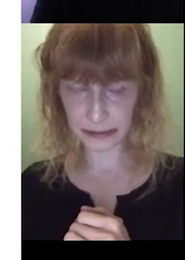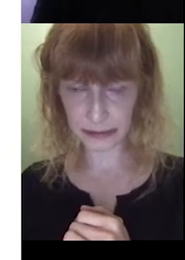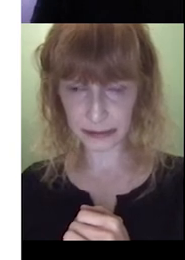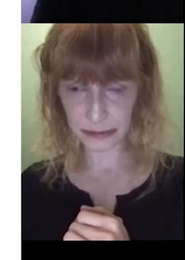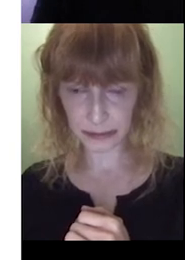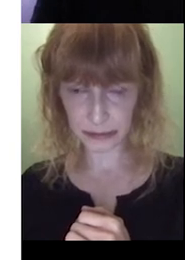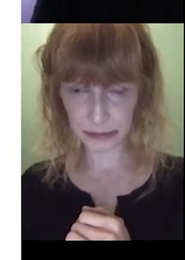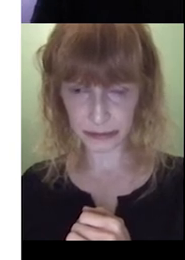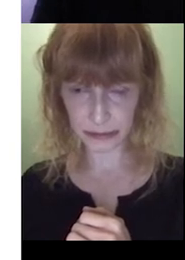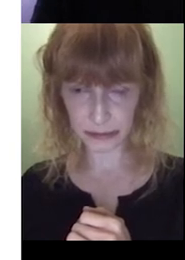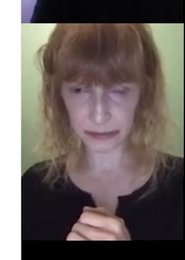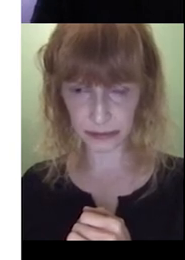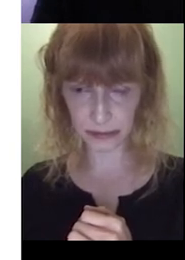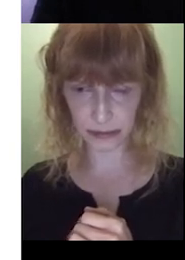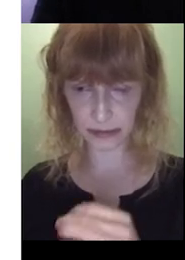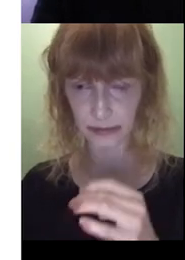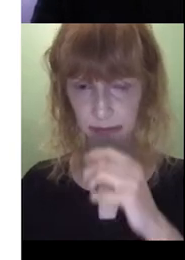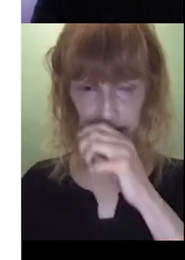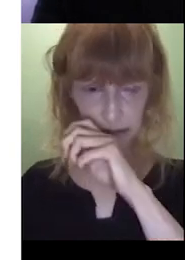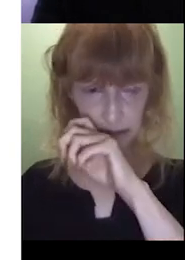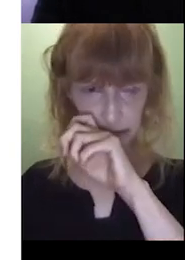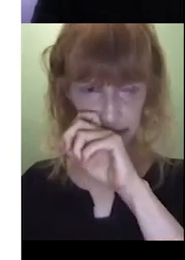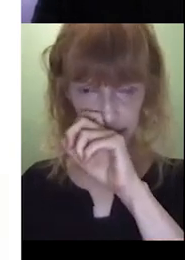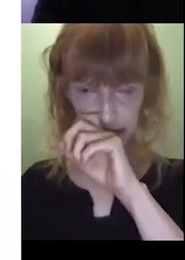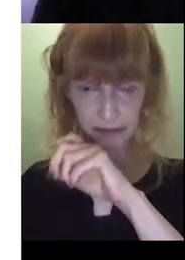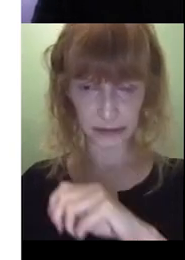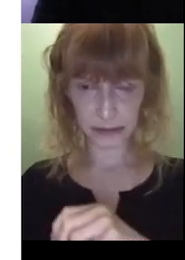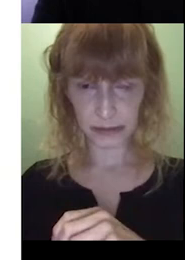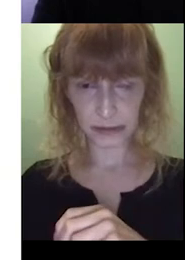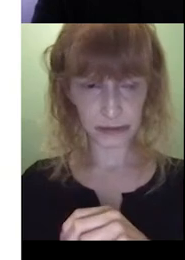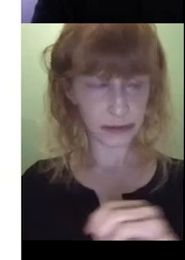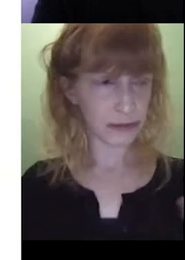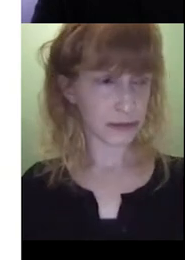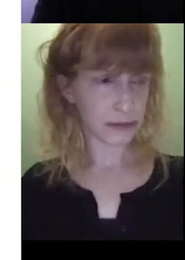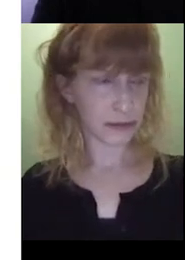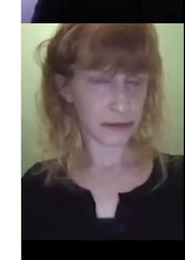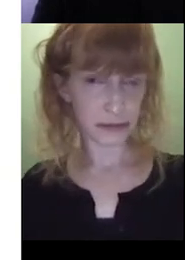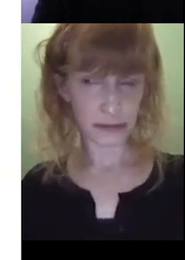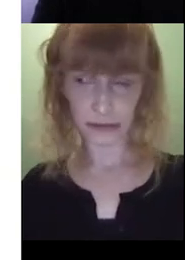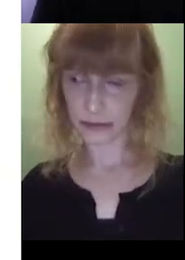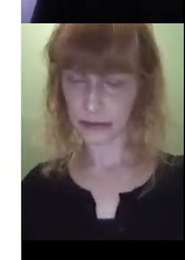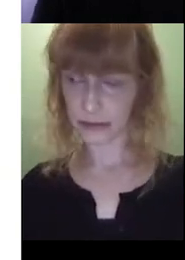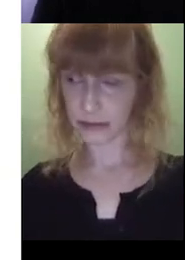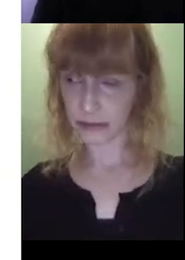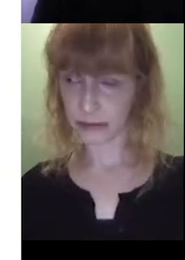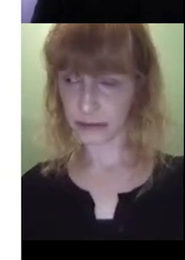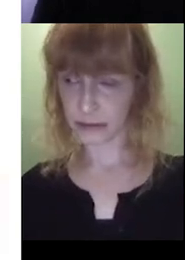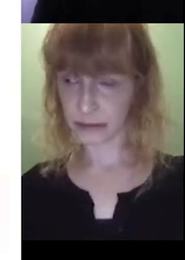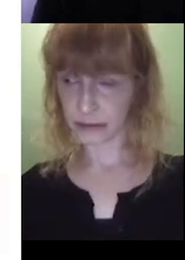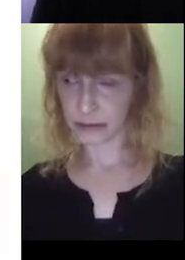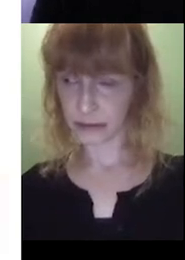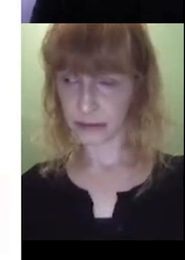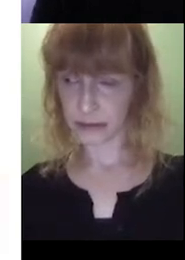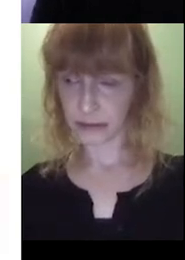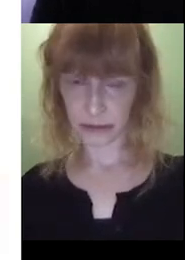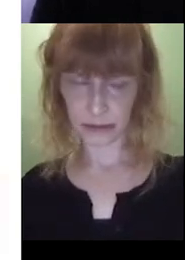typically, when you first introduce them, you'd fingerspell the whole name. But then could you then, once you're